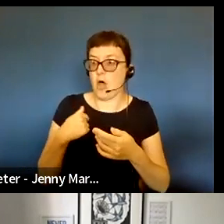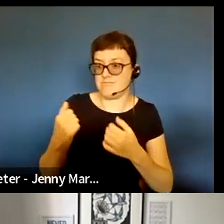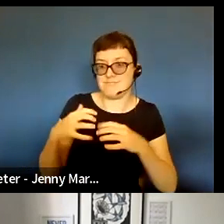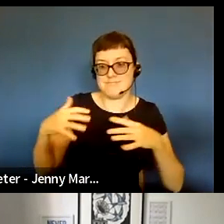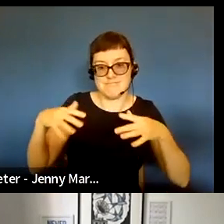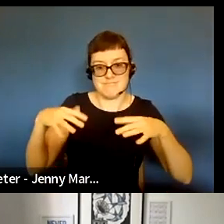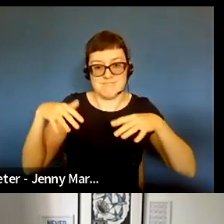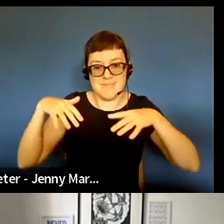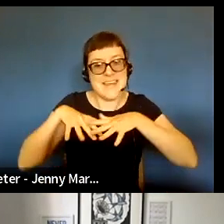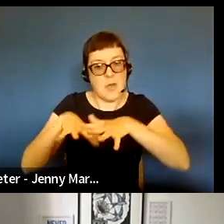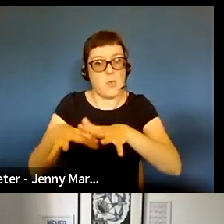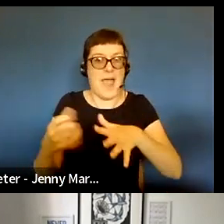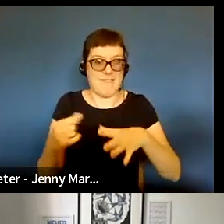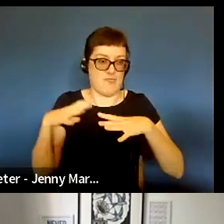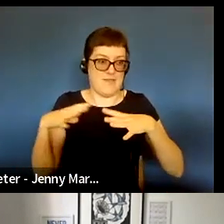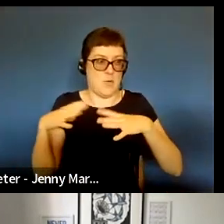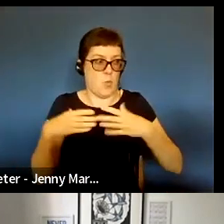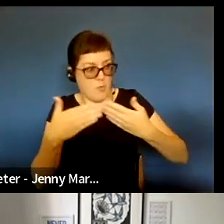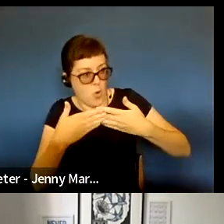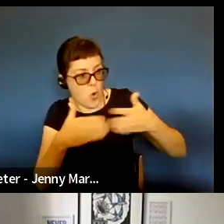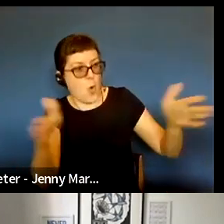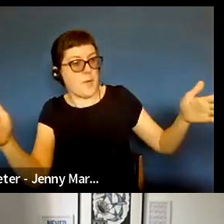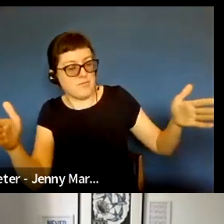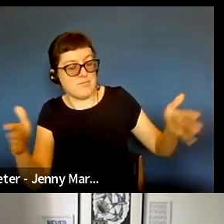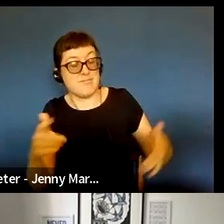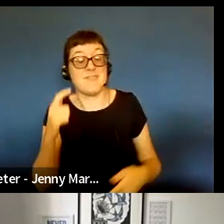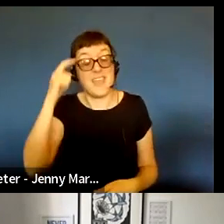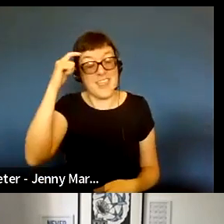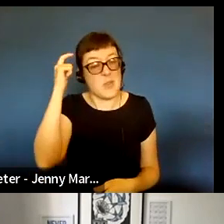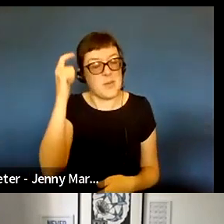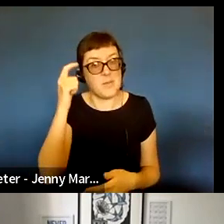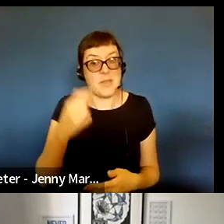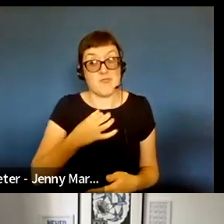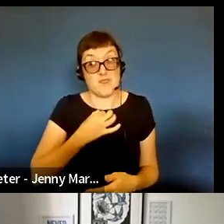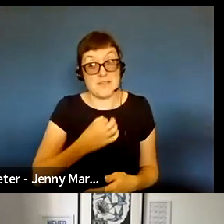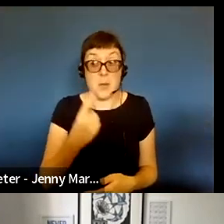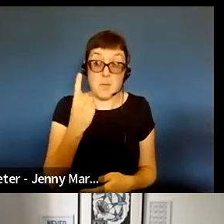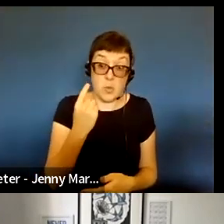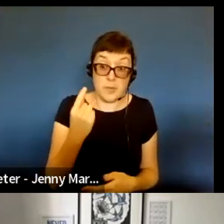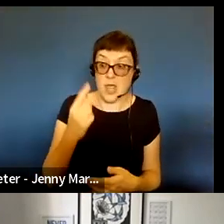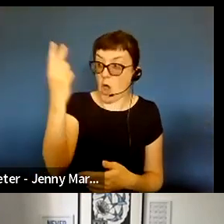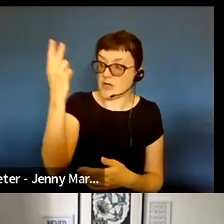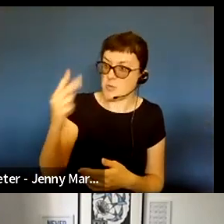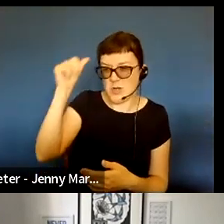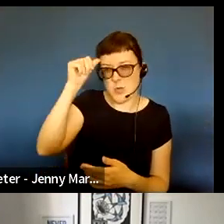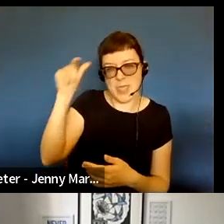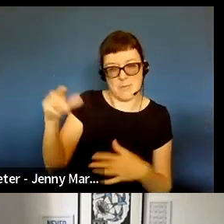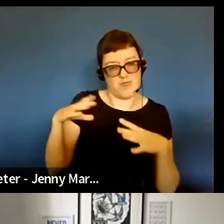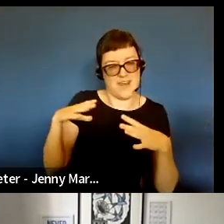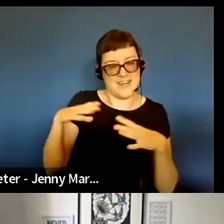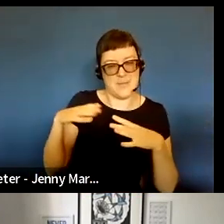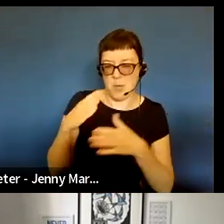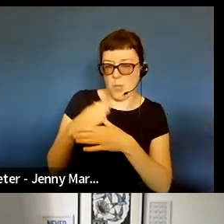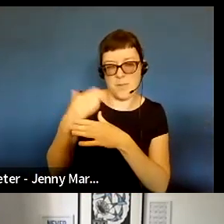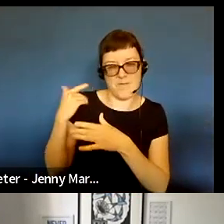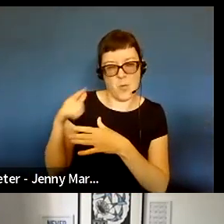We recognised there was a risk that the artists we knew and loved and had worked with before would